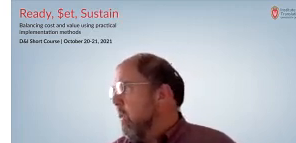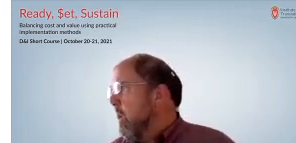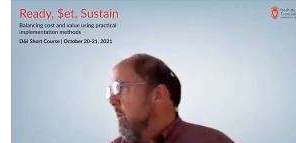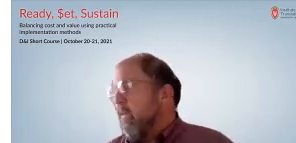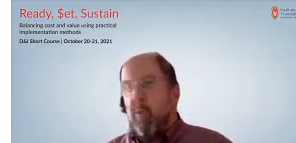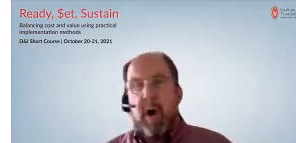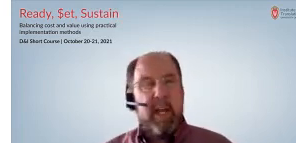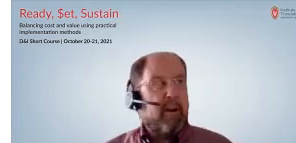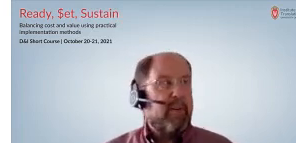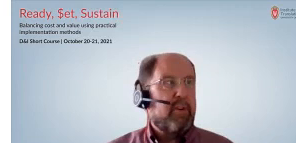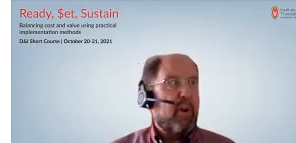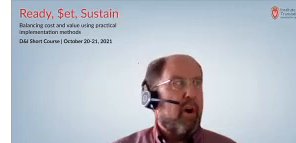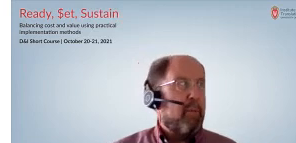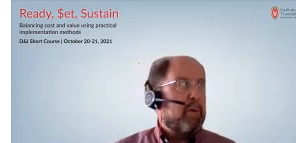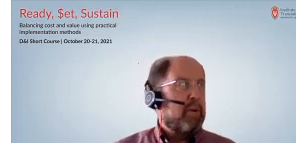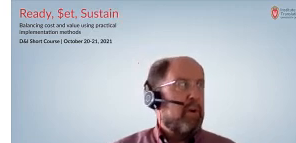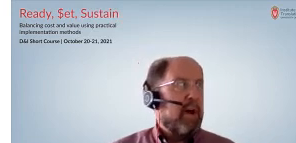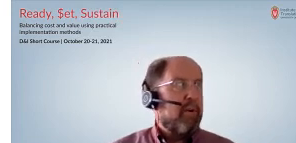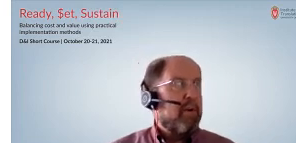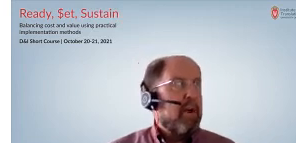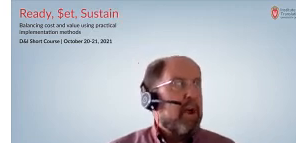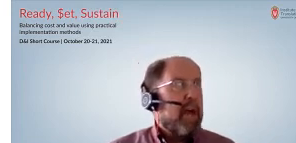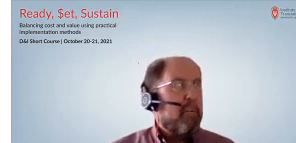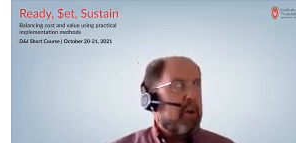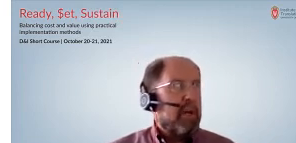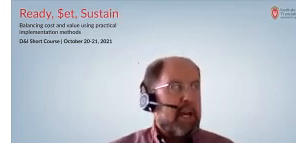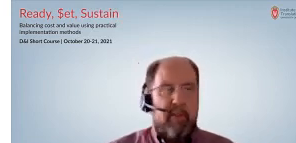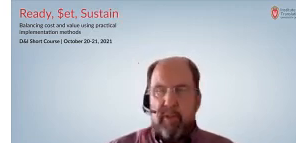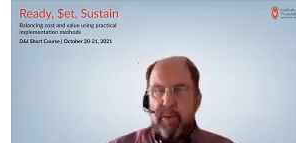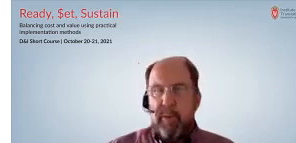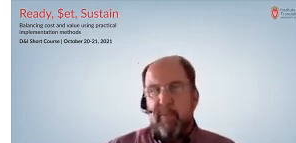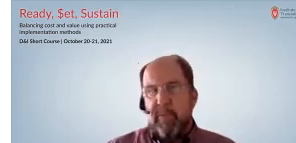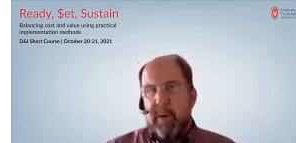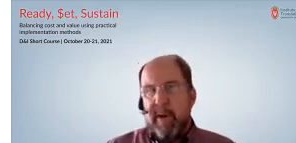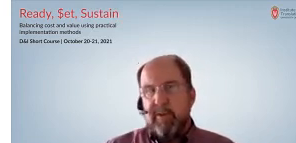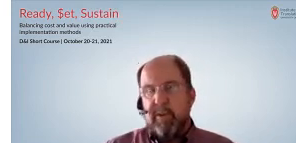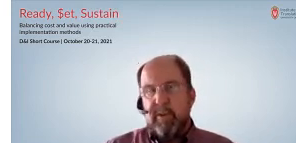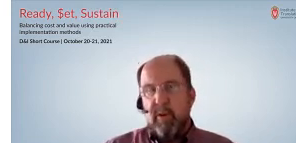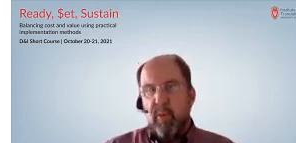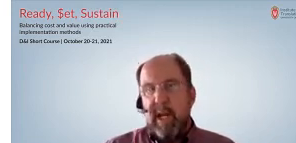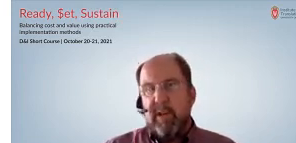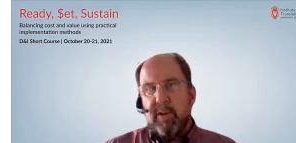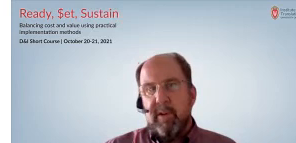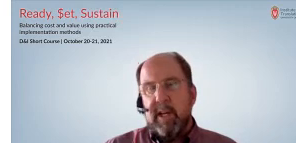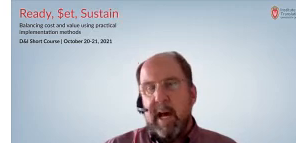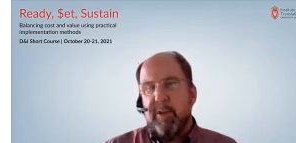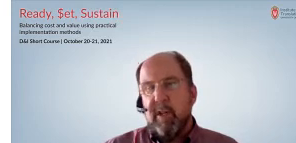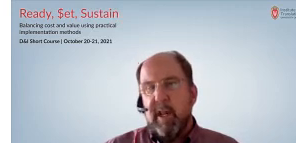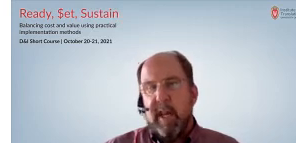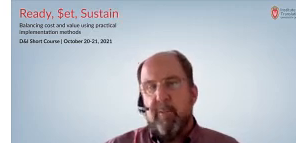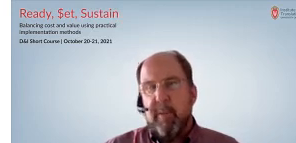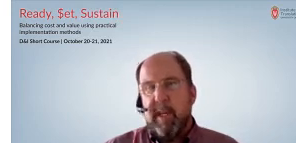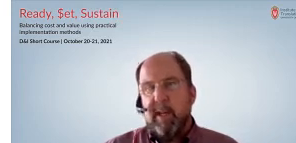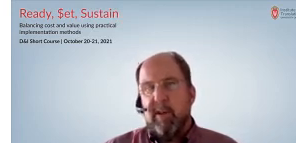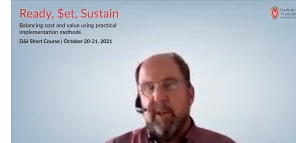move from one intervention arm to another. And we're looking at three, three measures, reach adoption